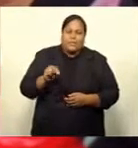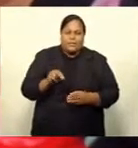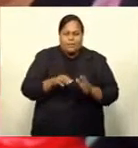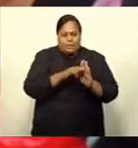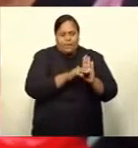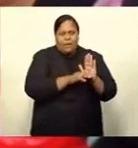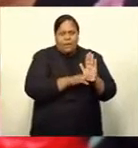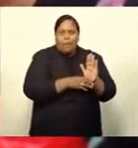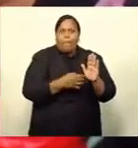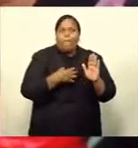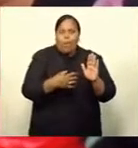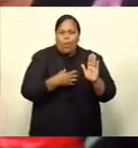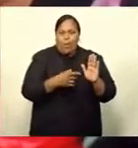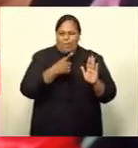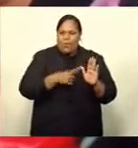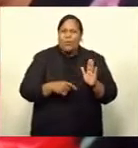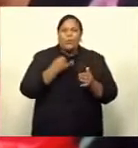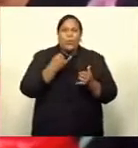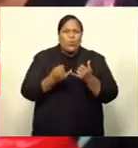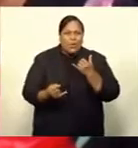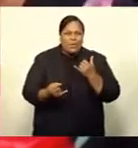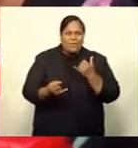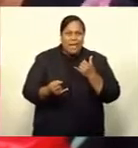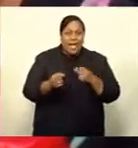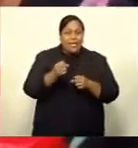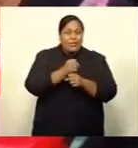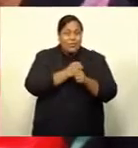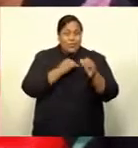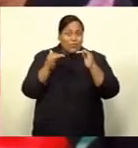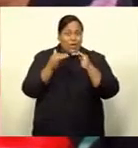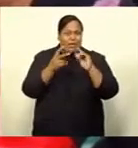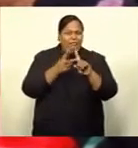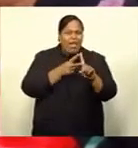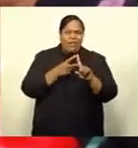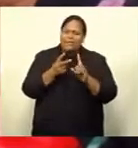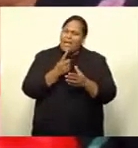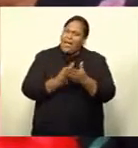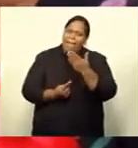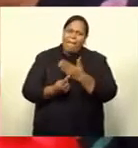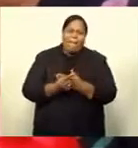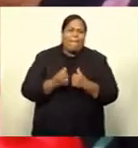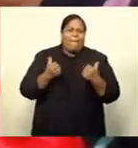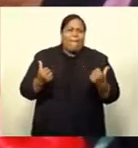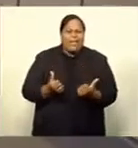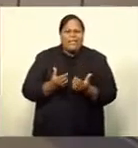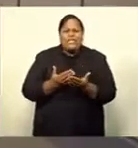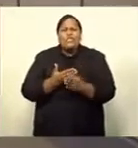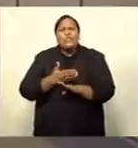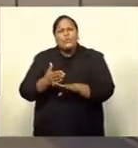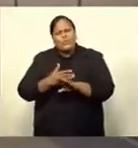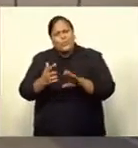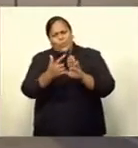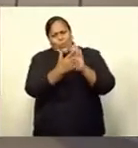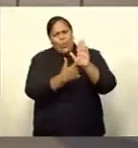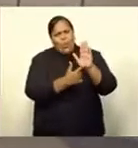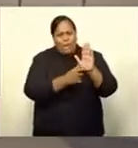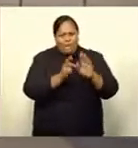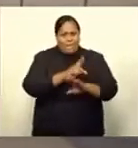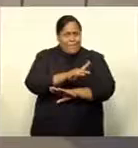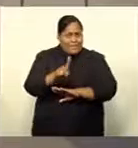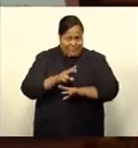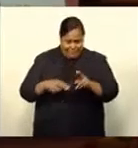more aspects of the GBV issue has come up with new legislation around the Pacific, in Fiji and the Pacific,